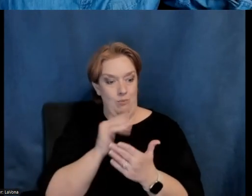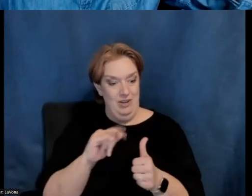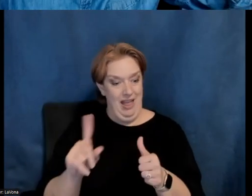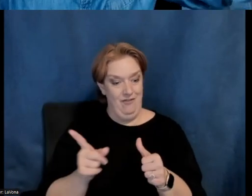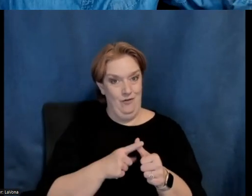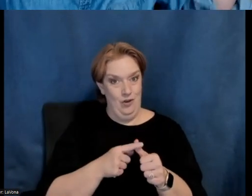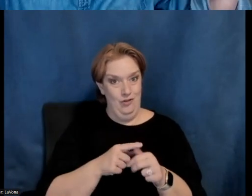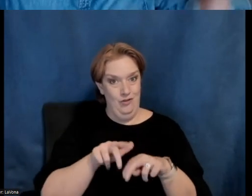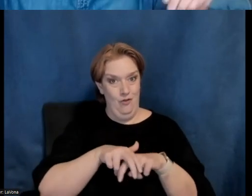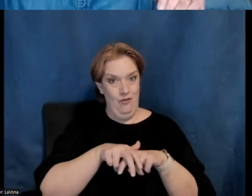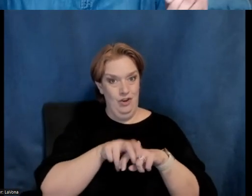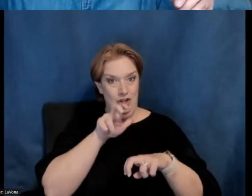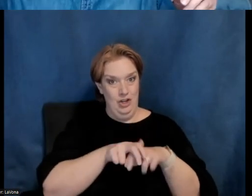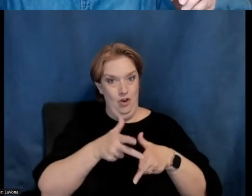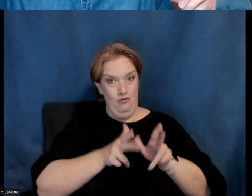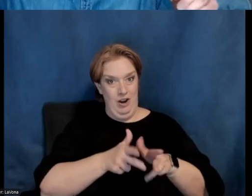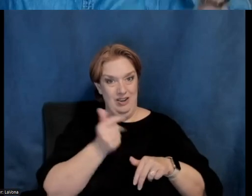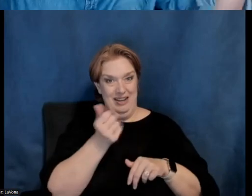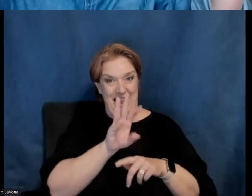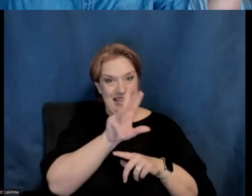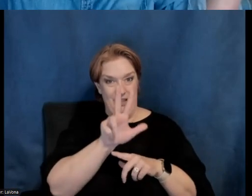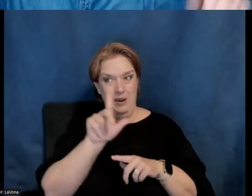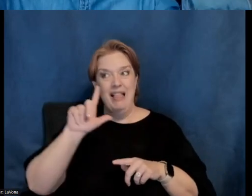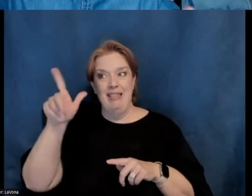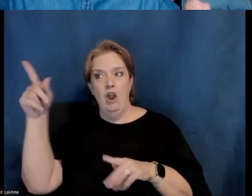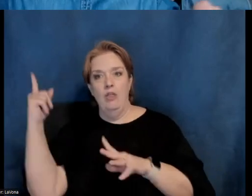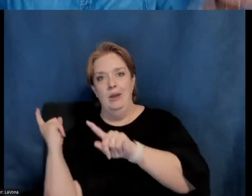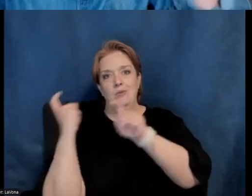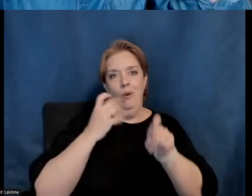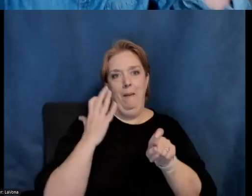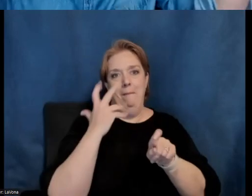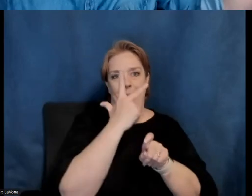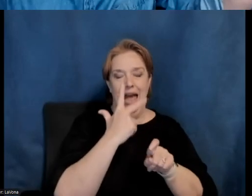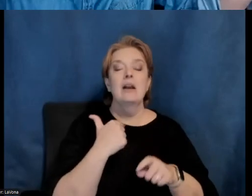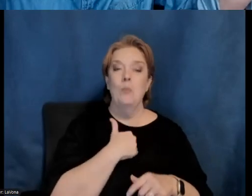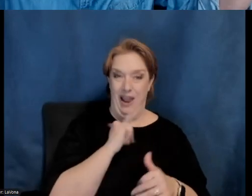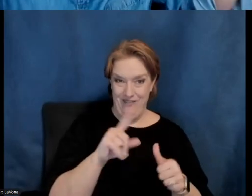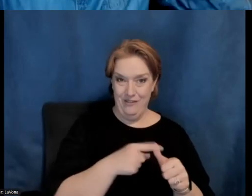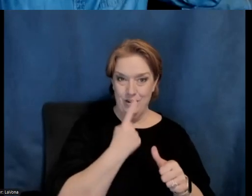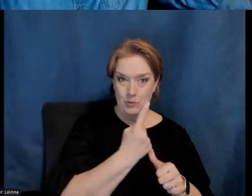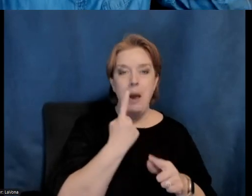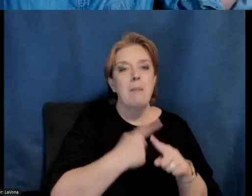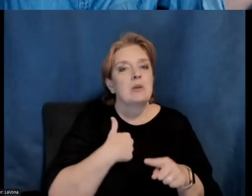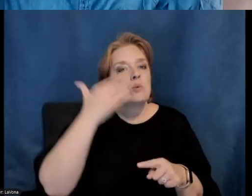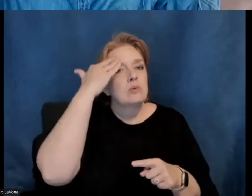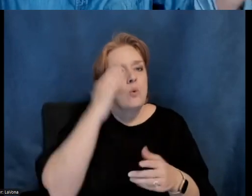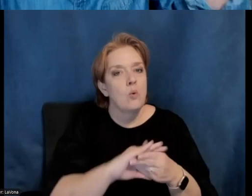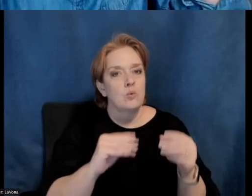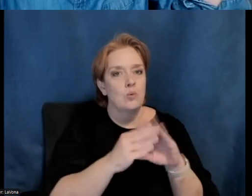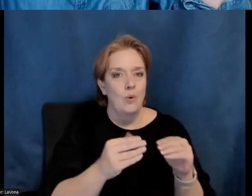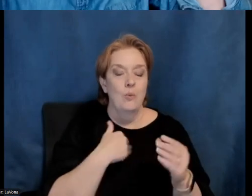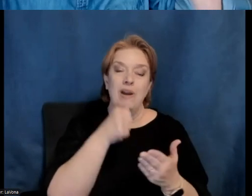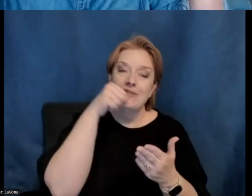1963 and, and then donated it back to the foundation. We have that first rocking chair and we have the story that goes with it. we have the letter